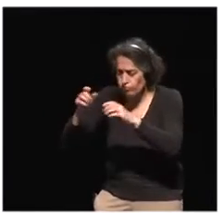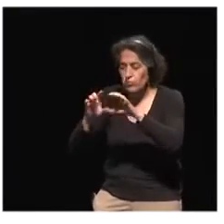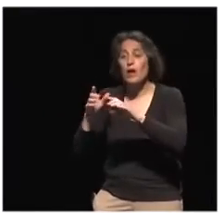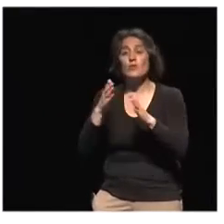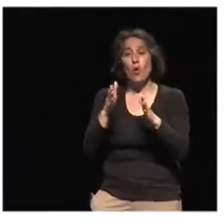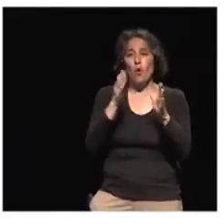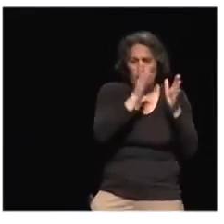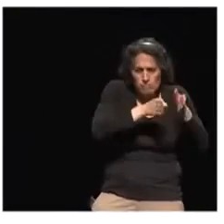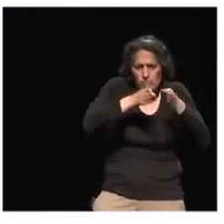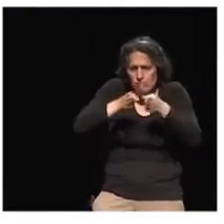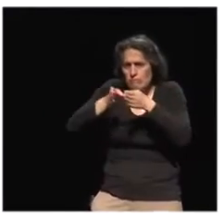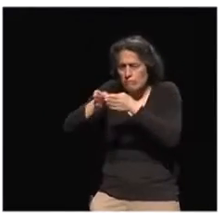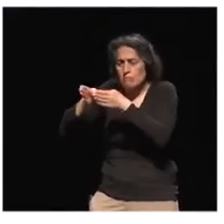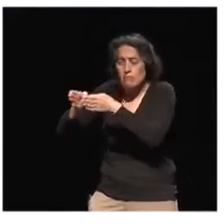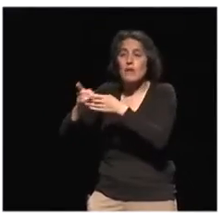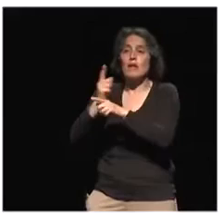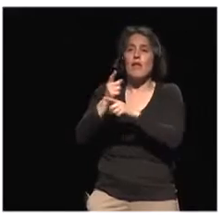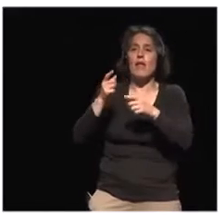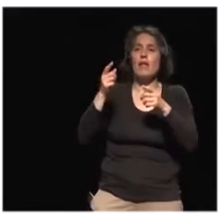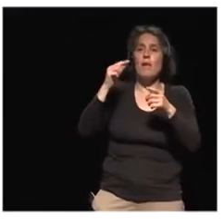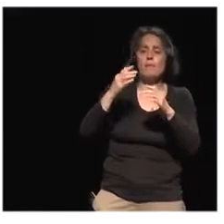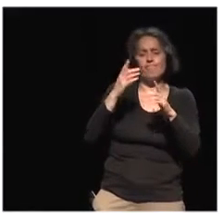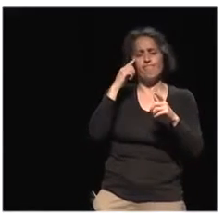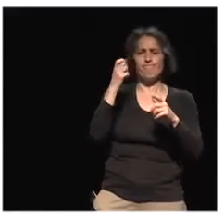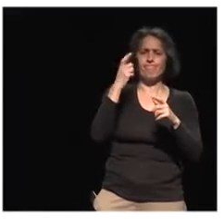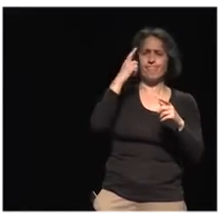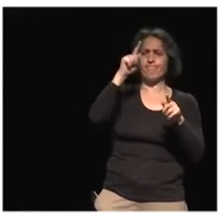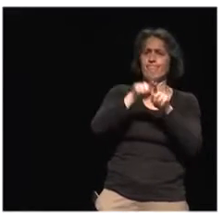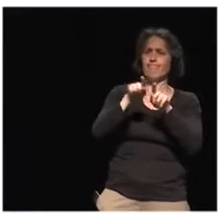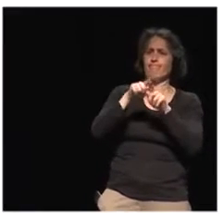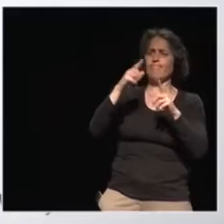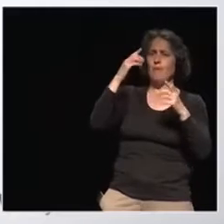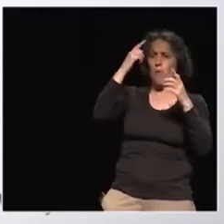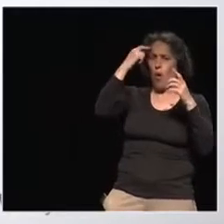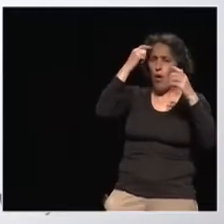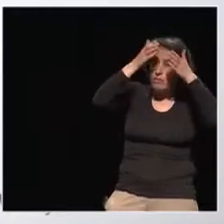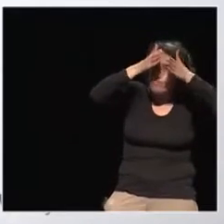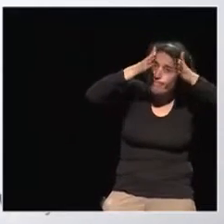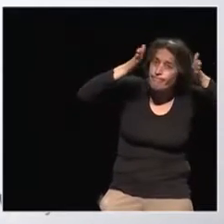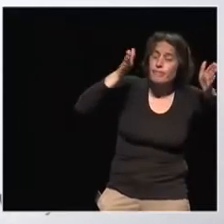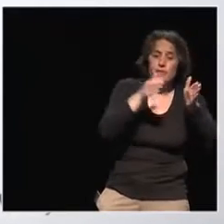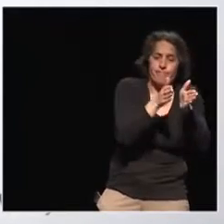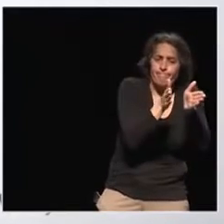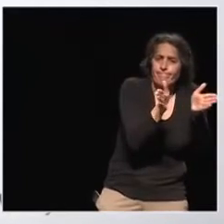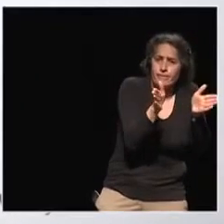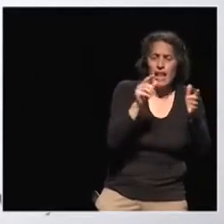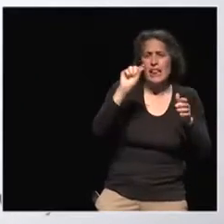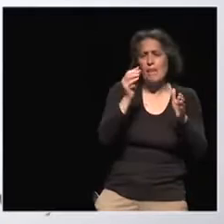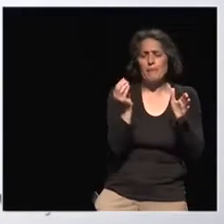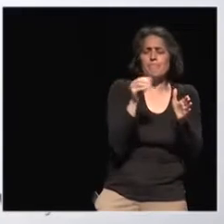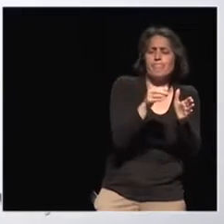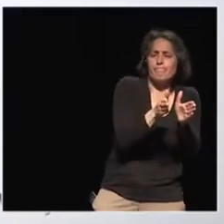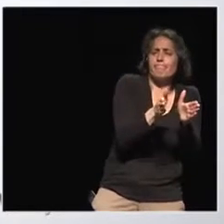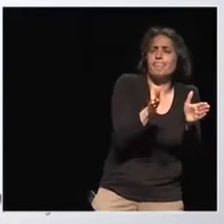that. Then this move by the Finnish system to go on issue base. So you start off with